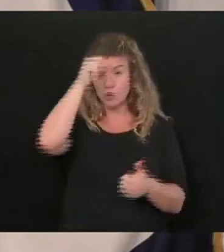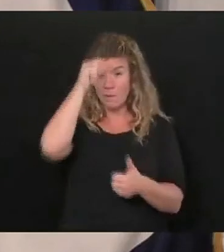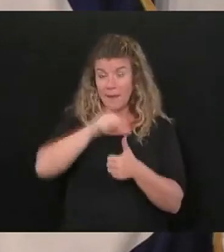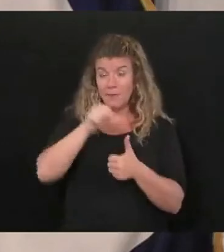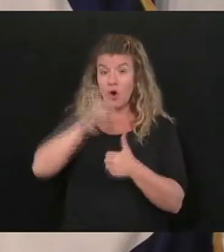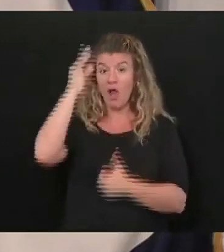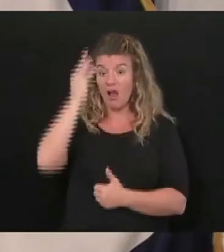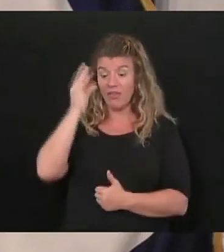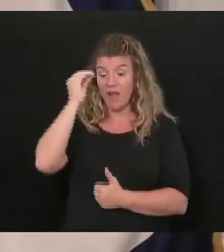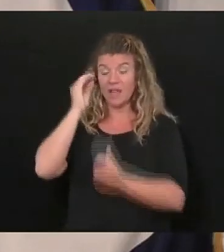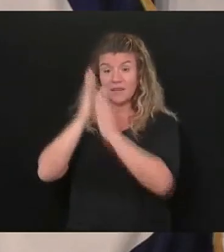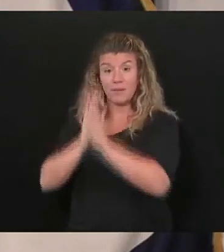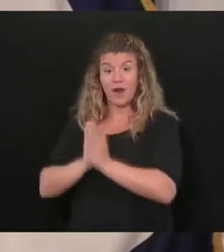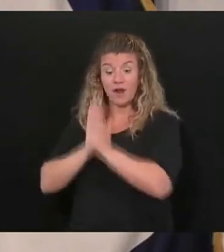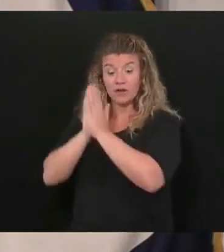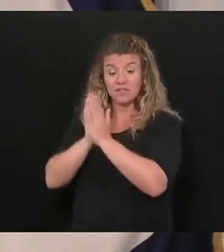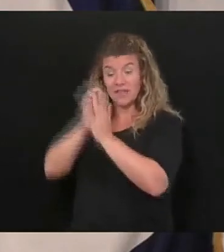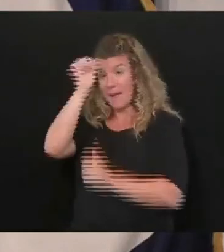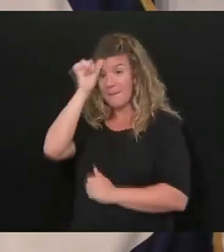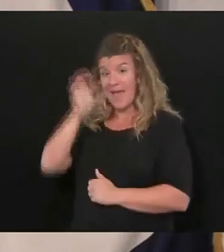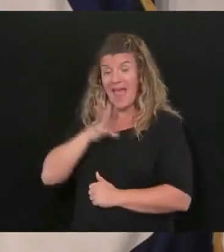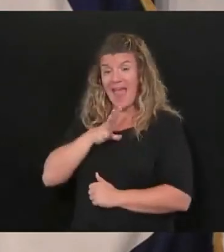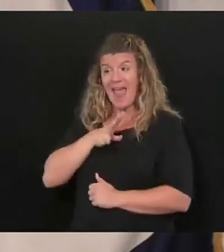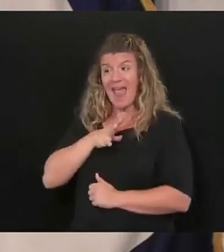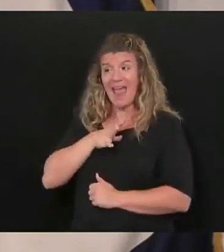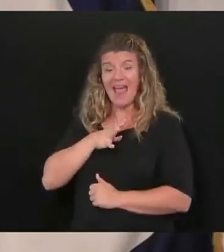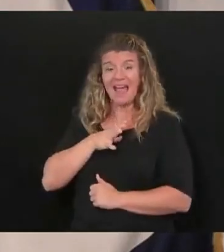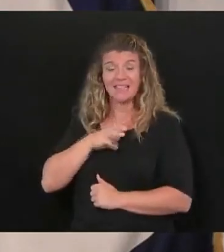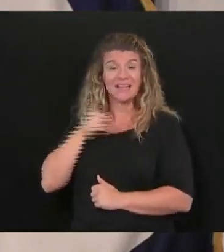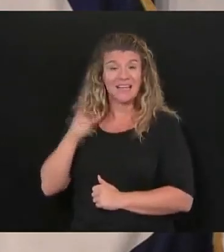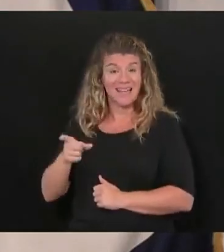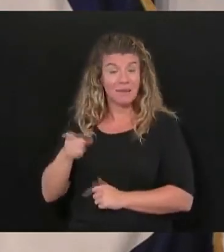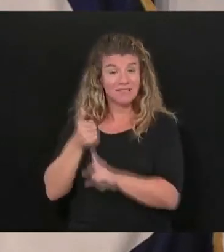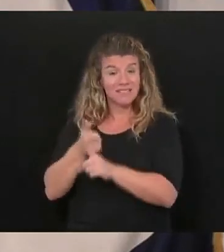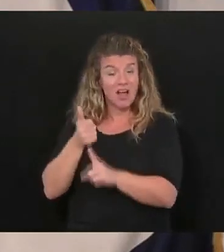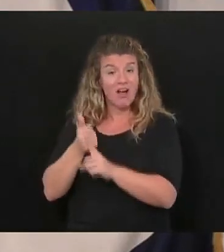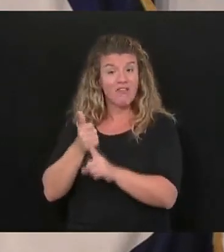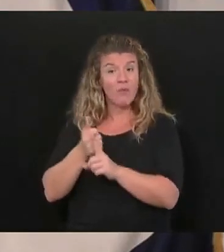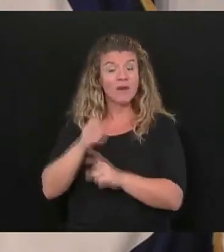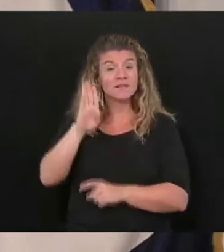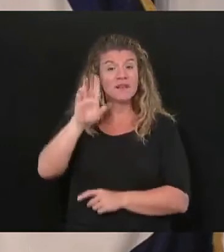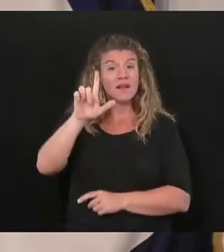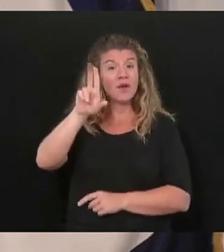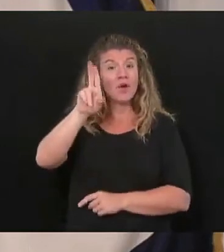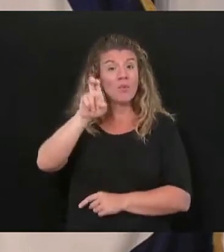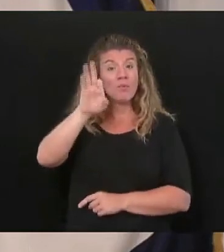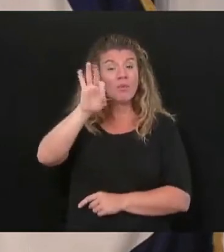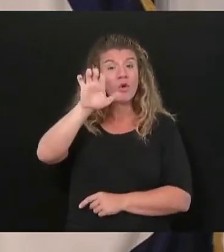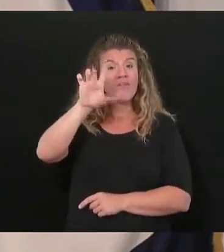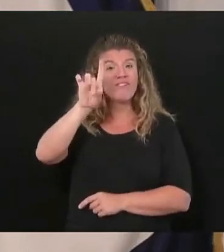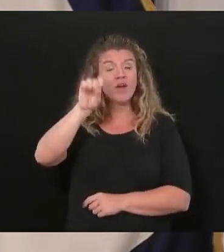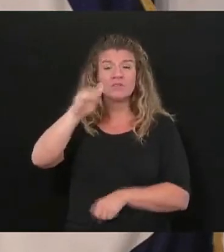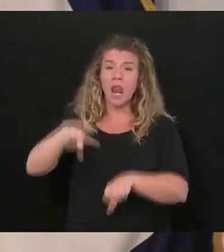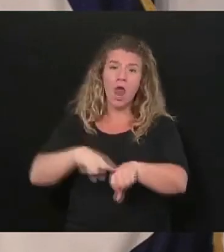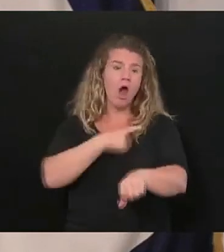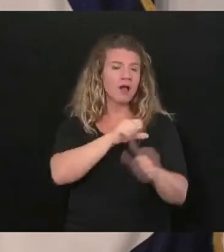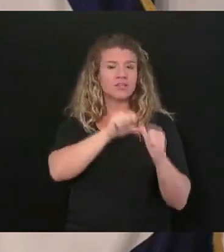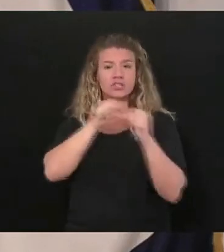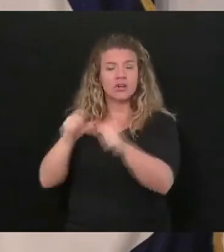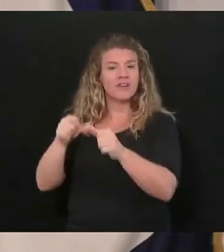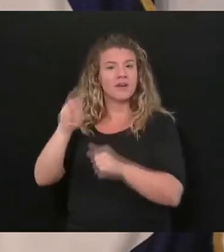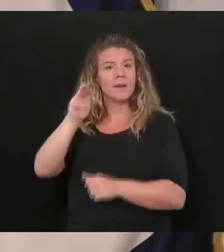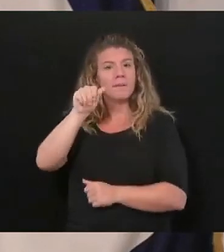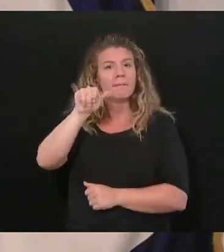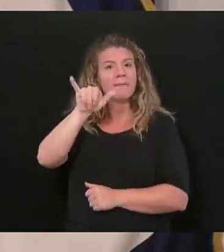prayers a man that had been been Bluefield's longest serving mayor William Paul Cole Jr